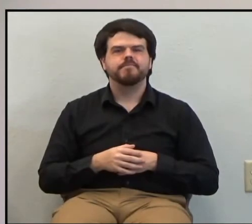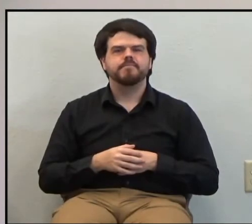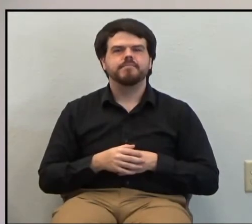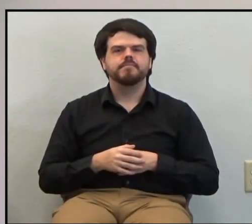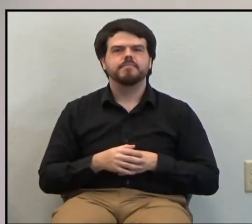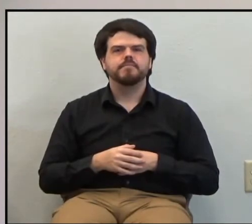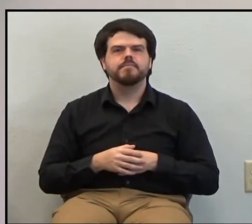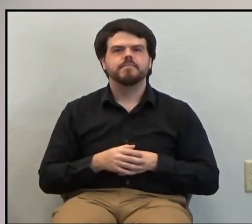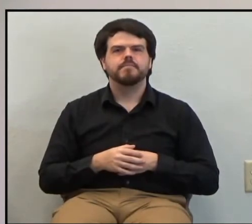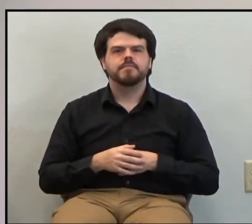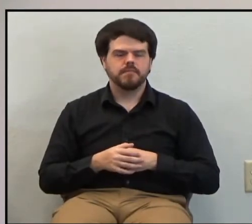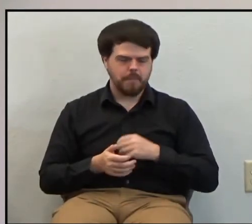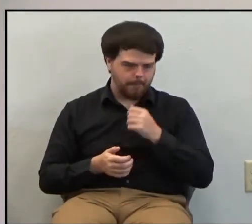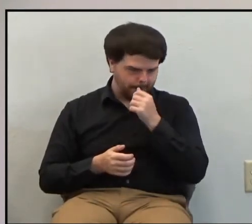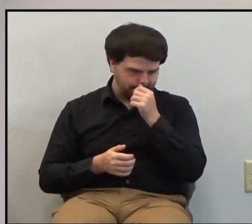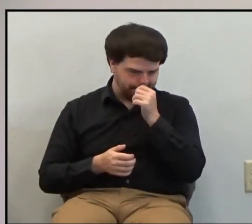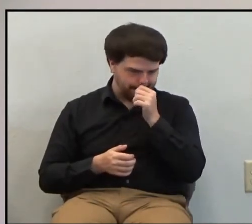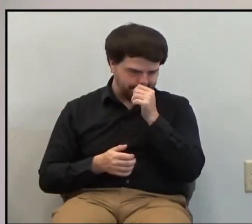Well,